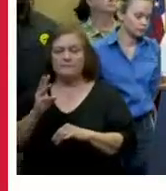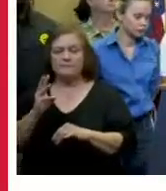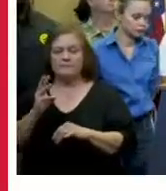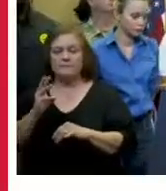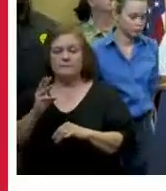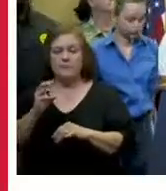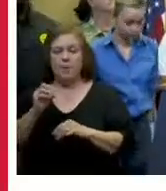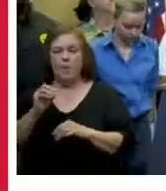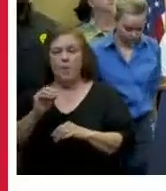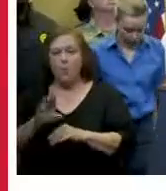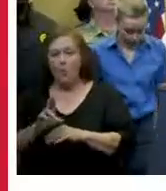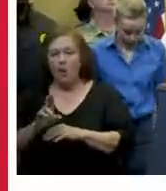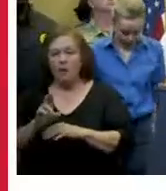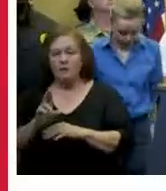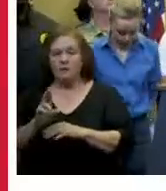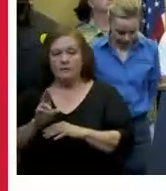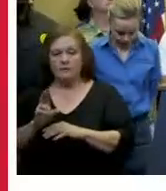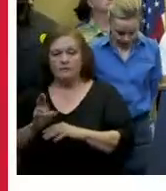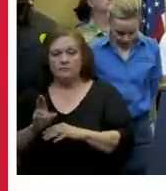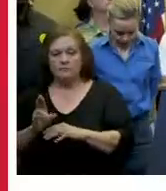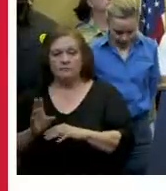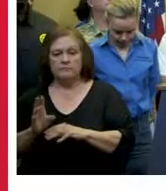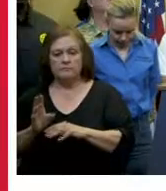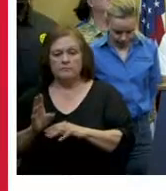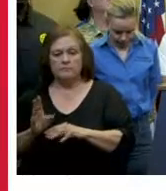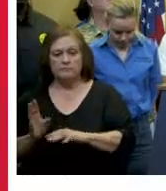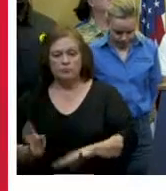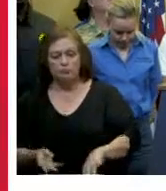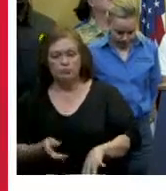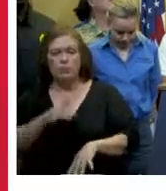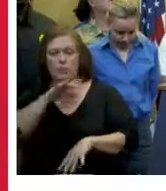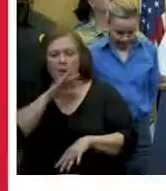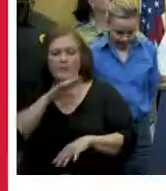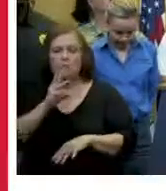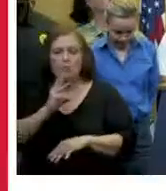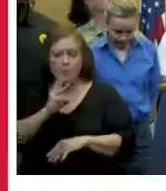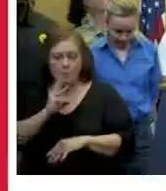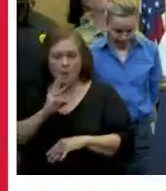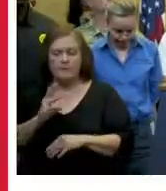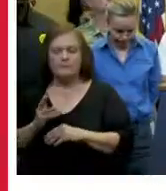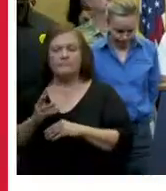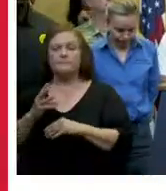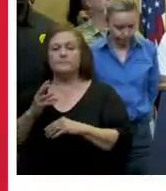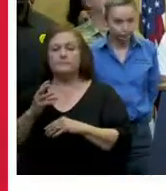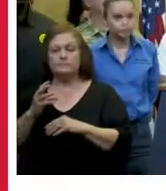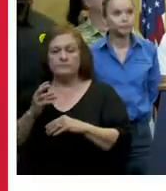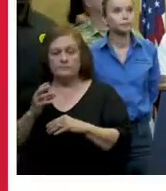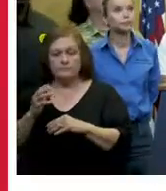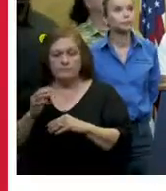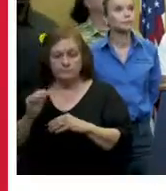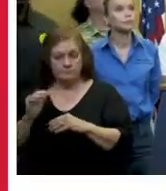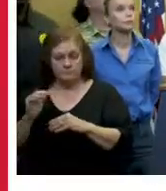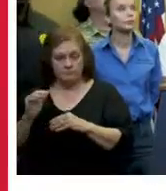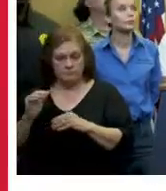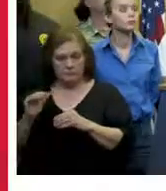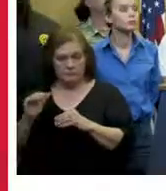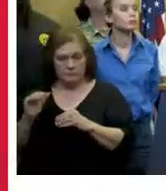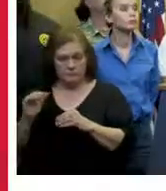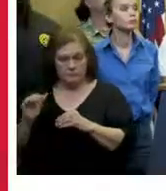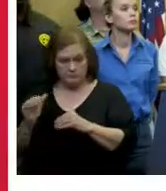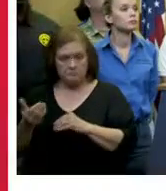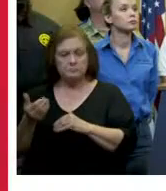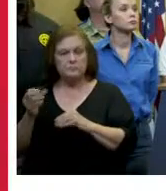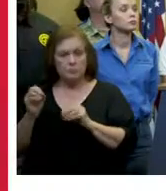that has been well maintained and obviously there's a lot of competing interest and what have you but